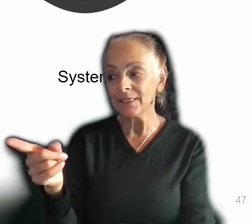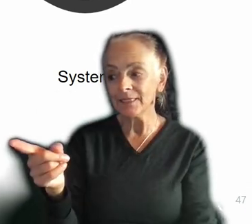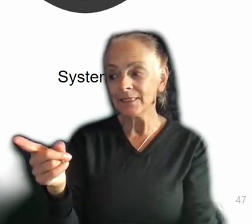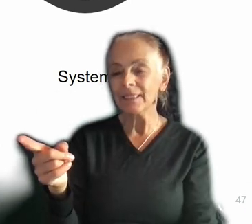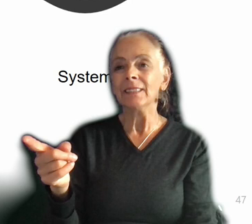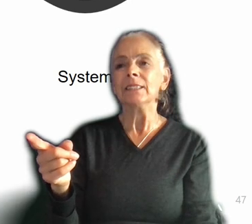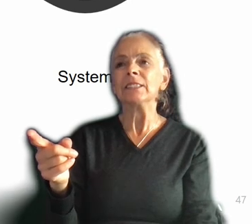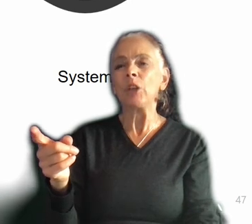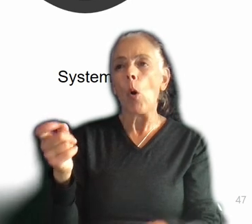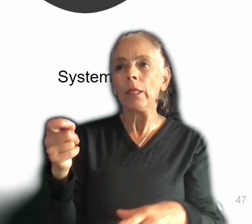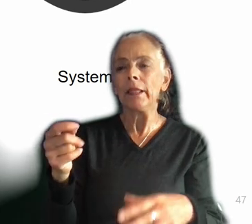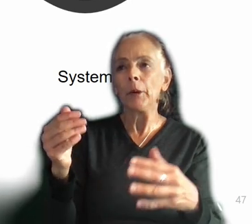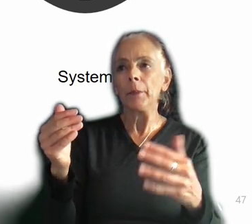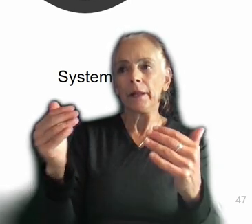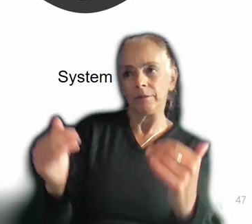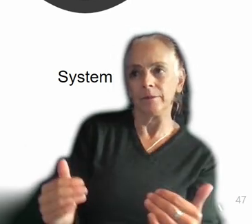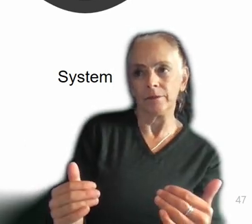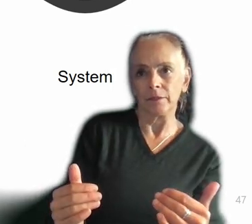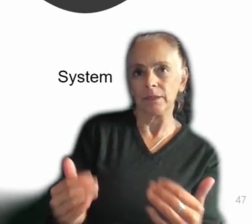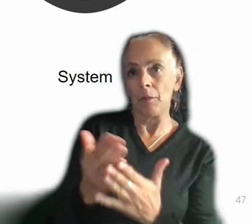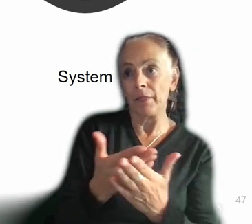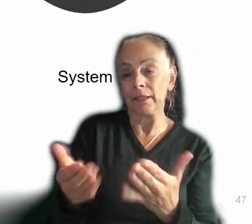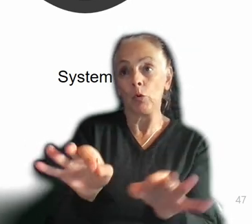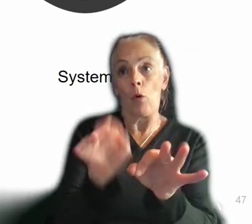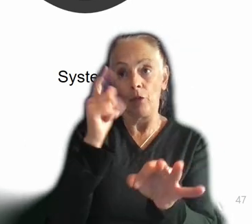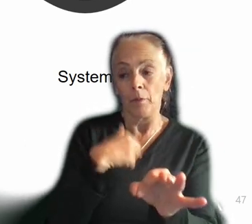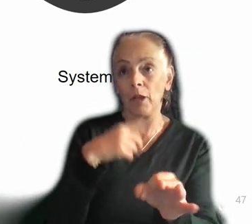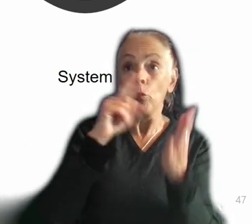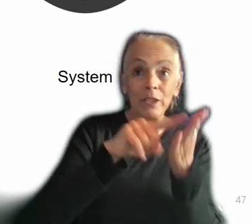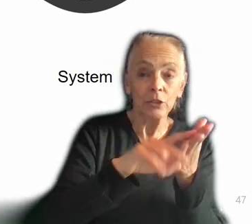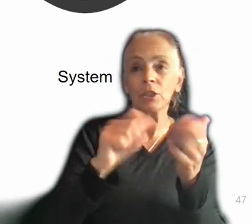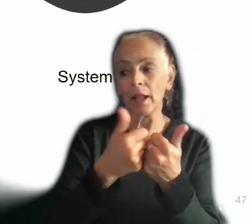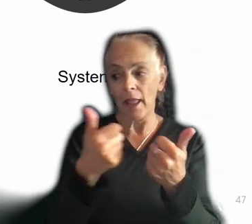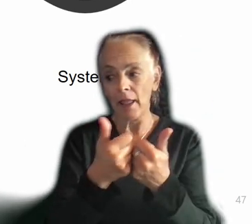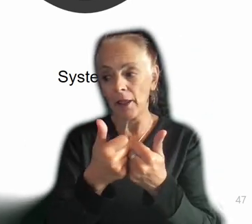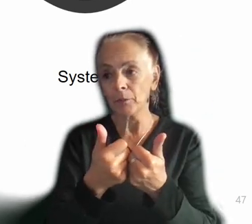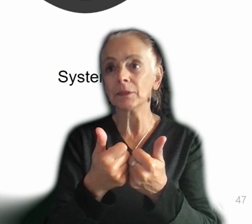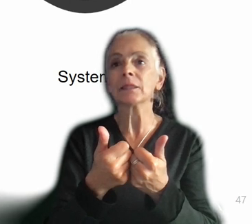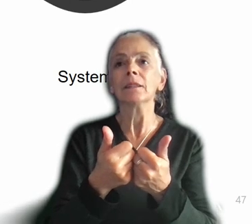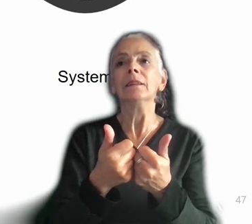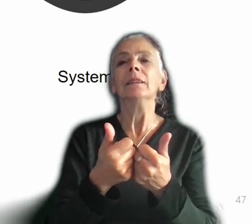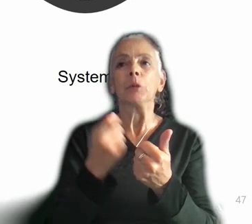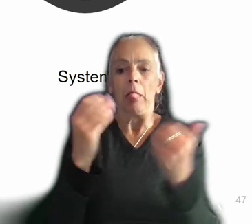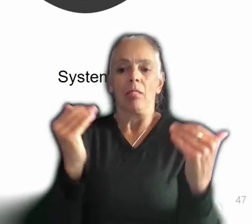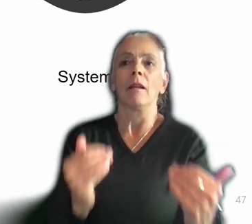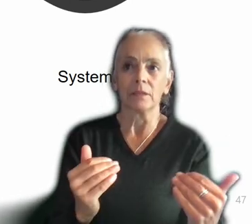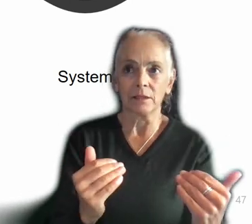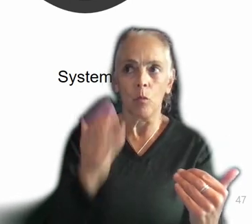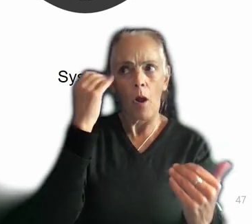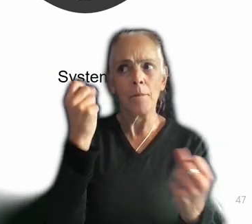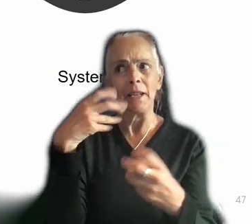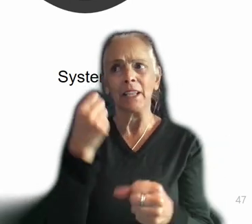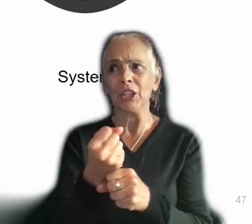things that are really core for me, right? I knocked them back on research and games. I knocked them back on that because it's been years for many of them when they actually did it.